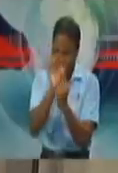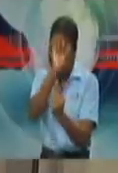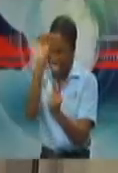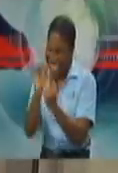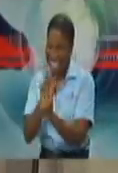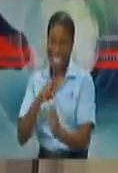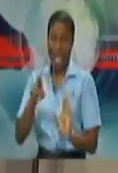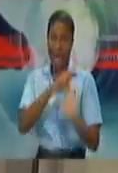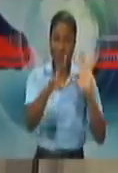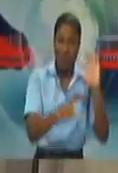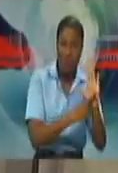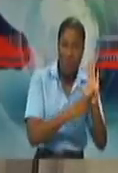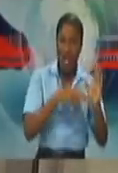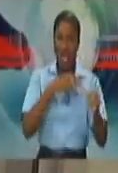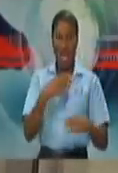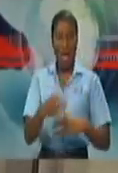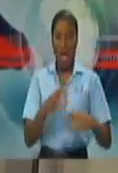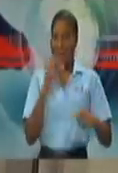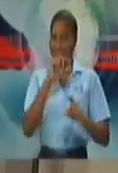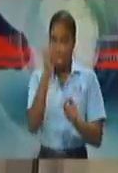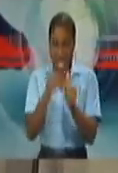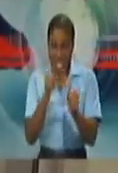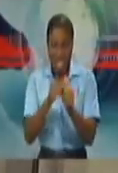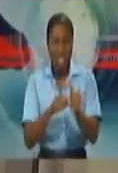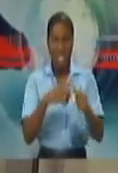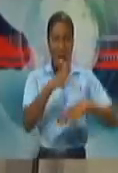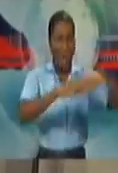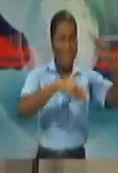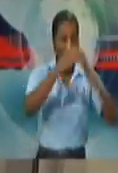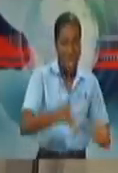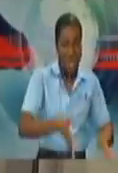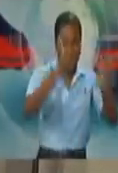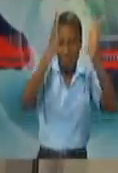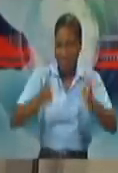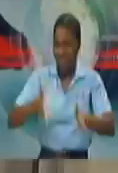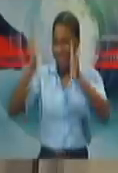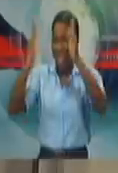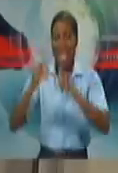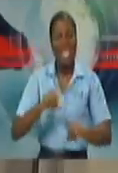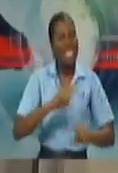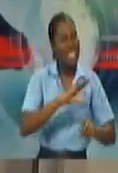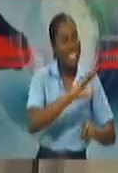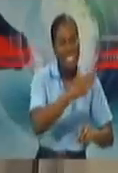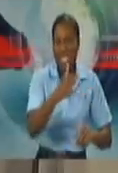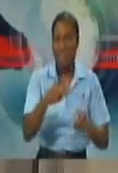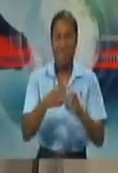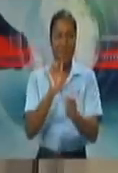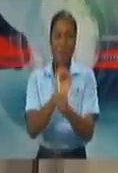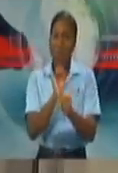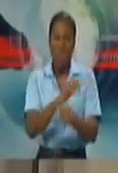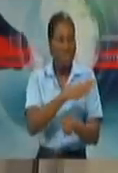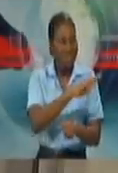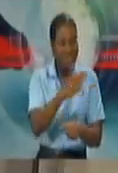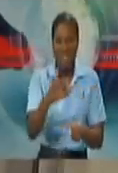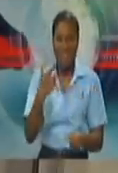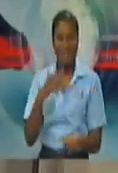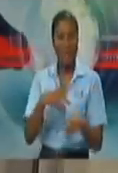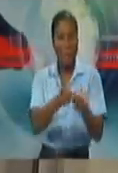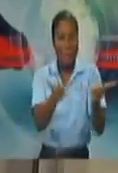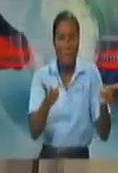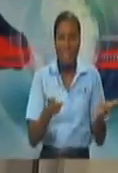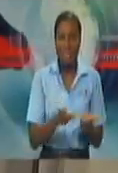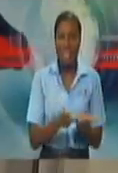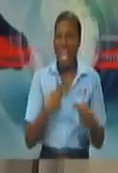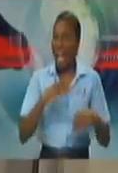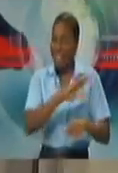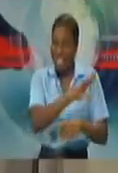floor type of building. As the CMO says, a lot of this boils down to risk evaluation by